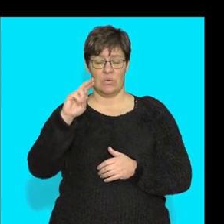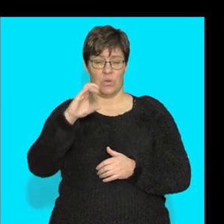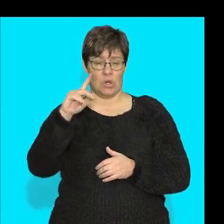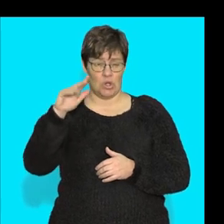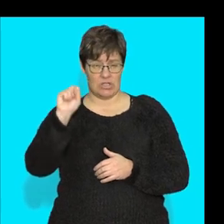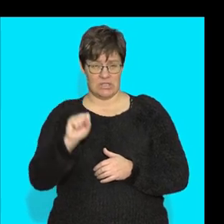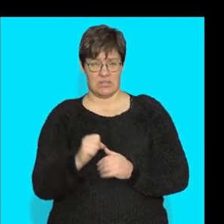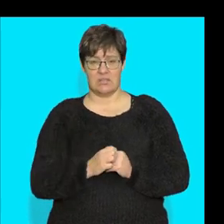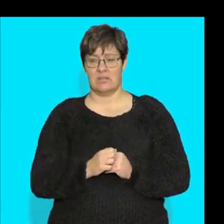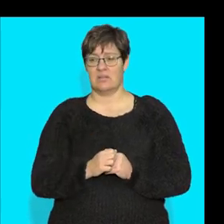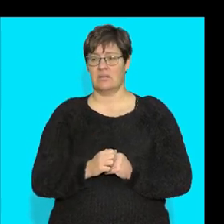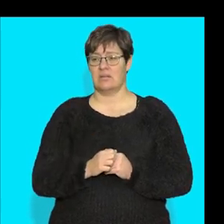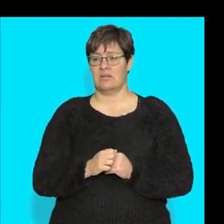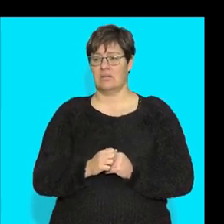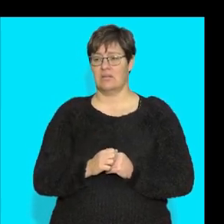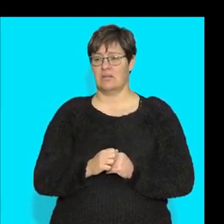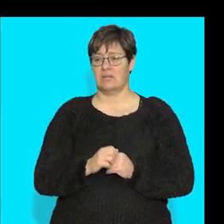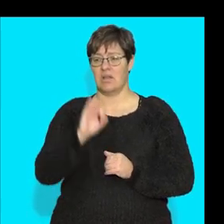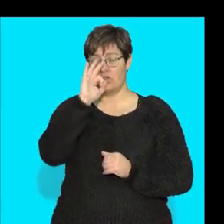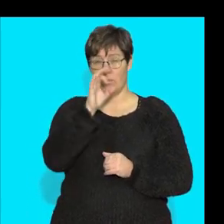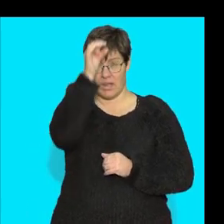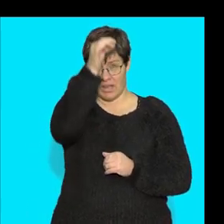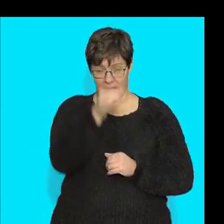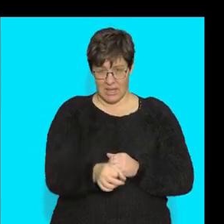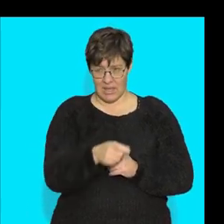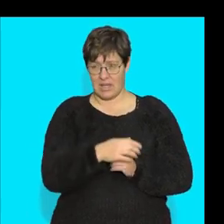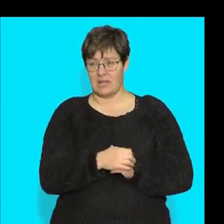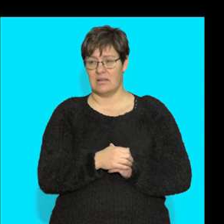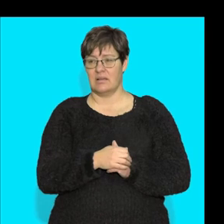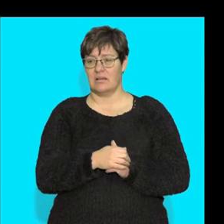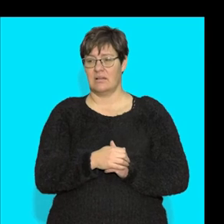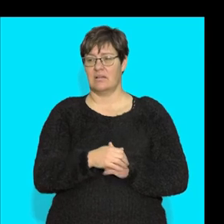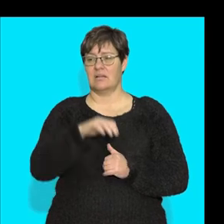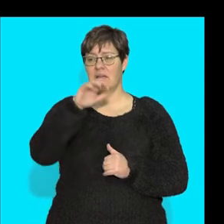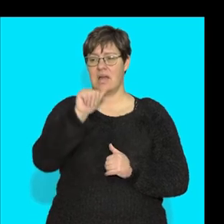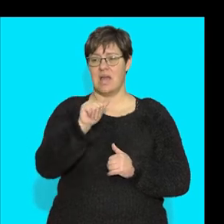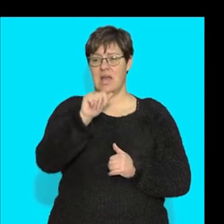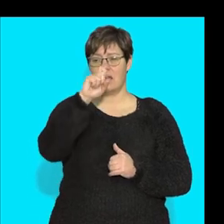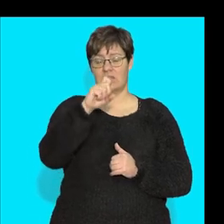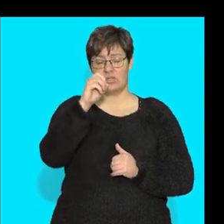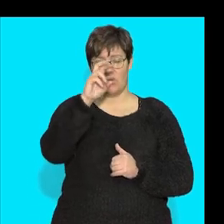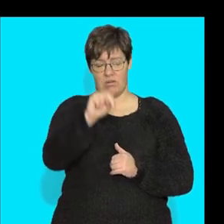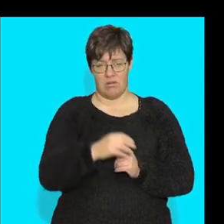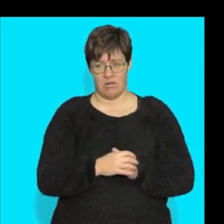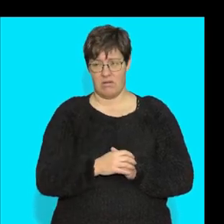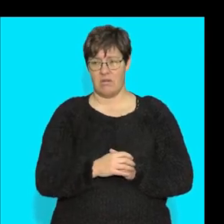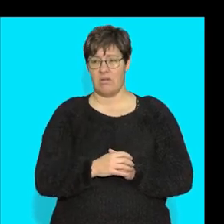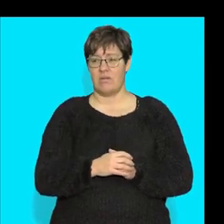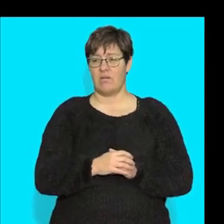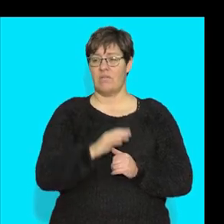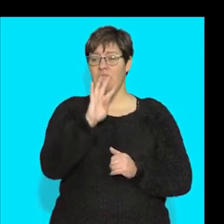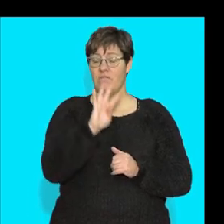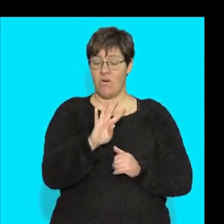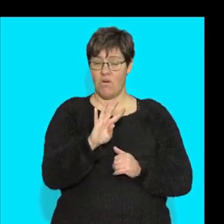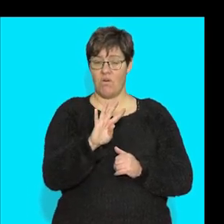to this over here which is the axon four is the cell